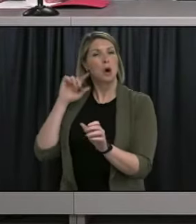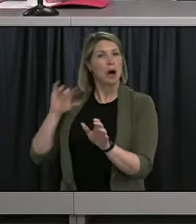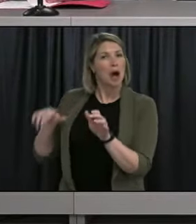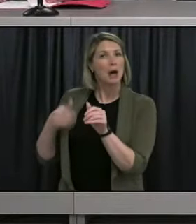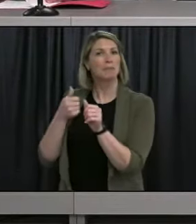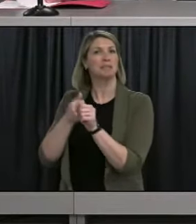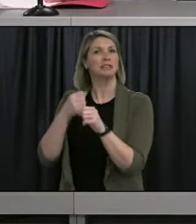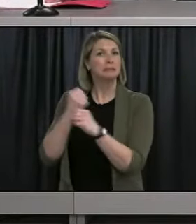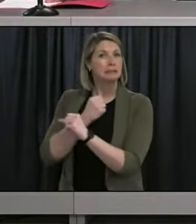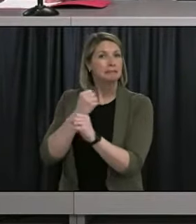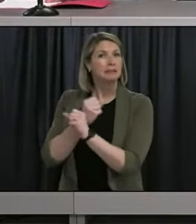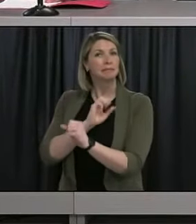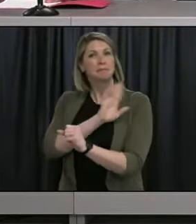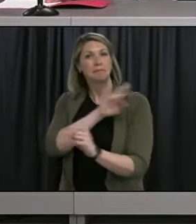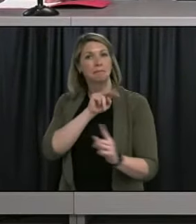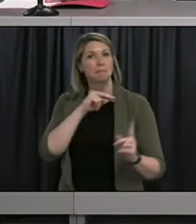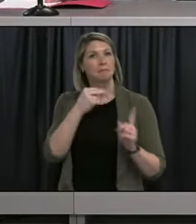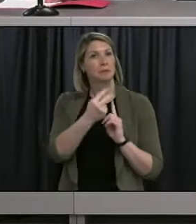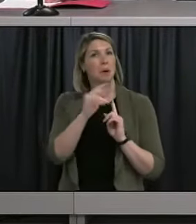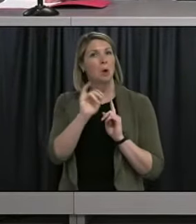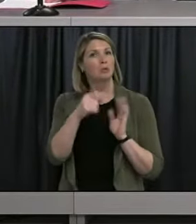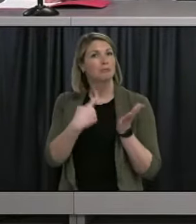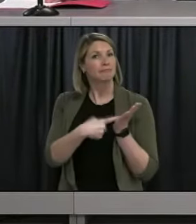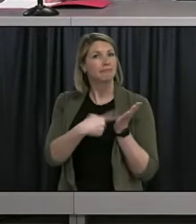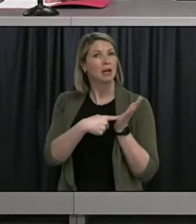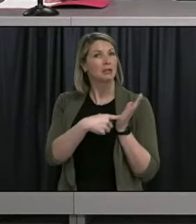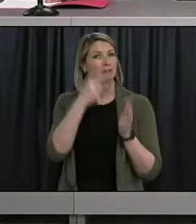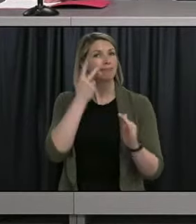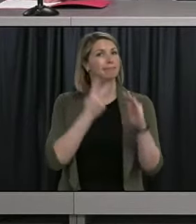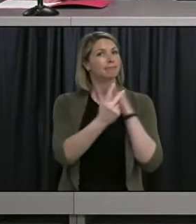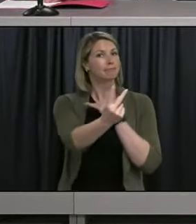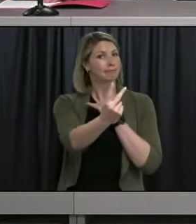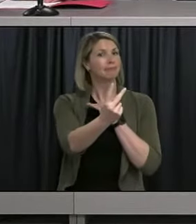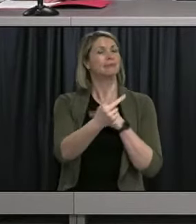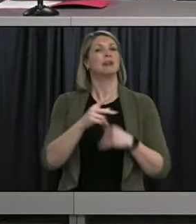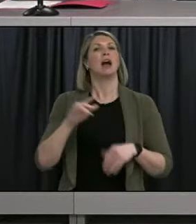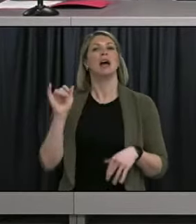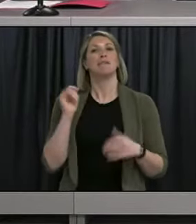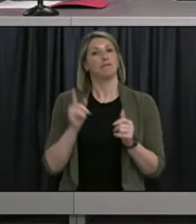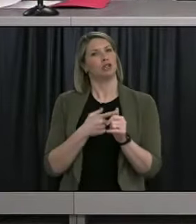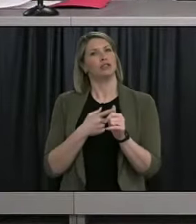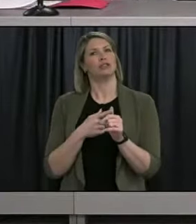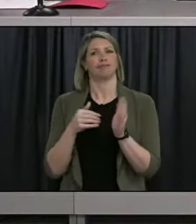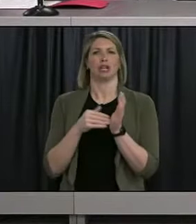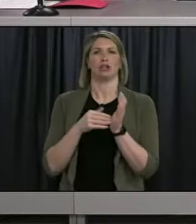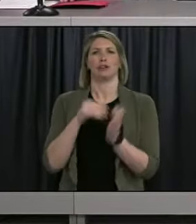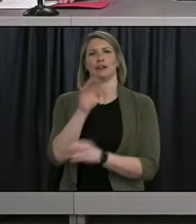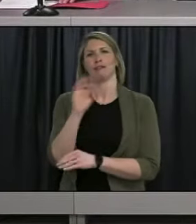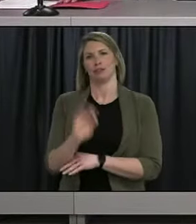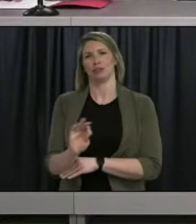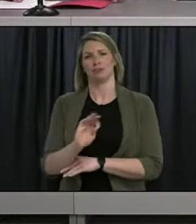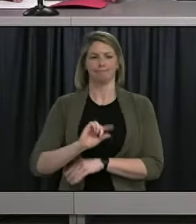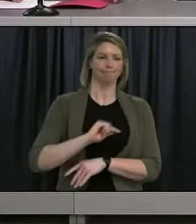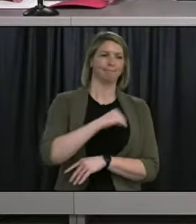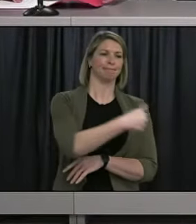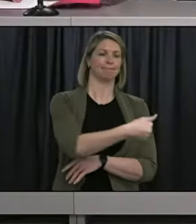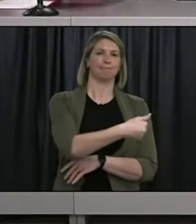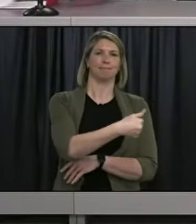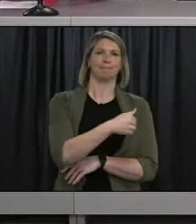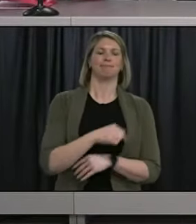-19 outbreak in our province and talk about modeling. But first, I'll turn things over to Dr. Fitzgerald to give an update on the latest numbers.